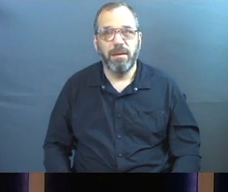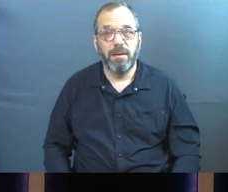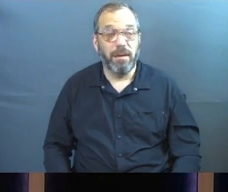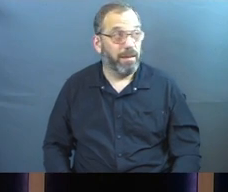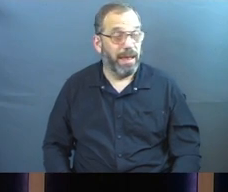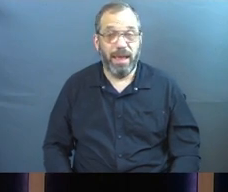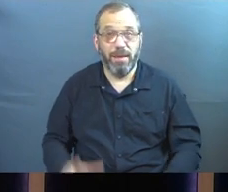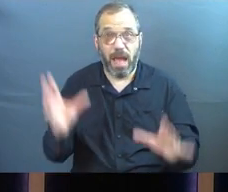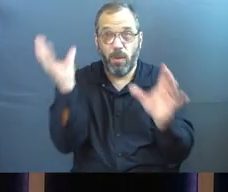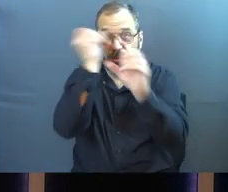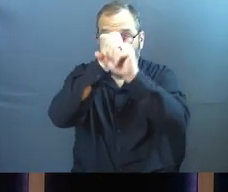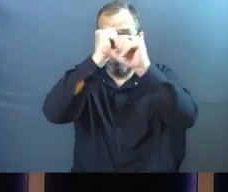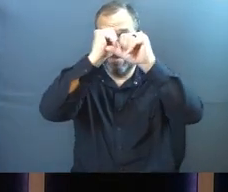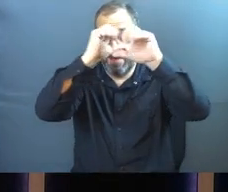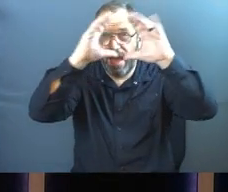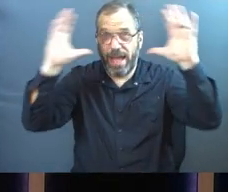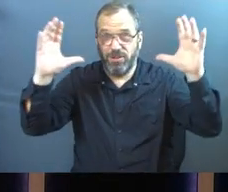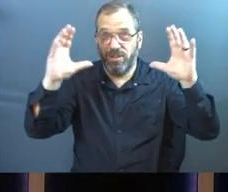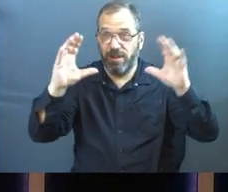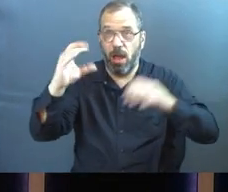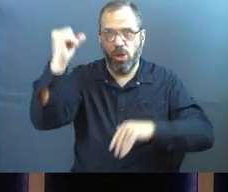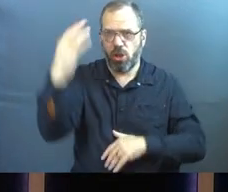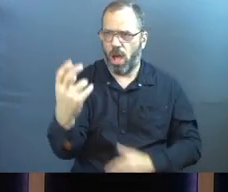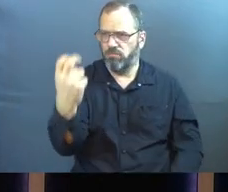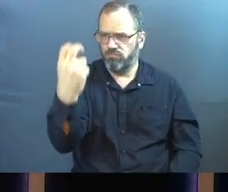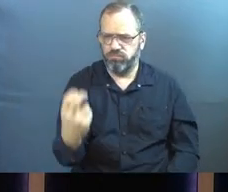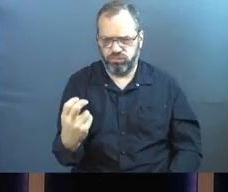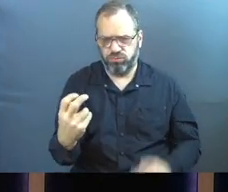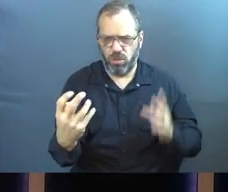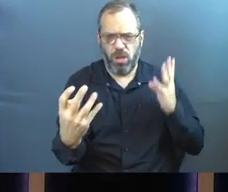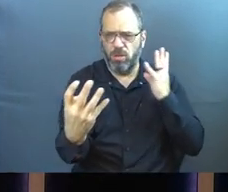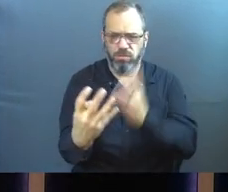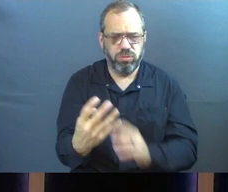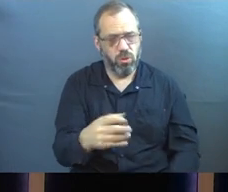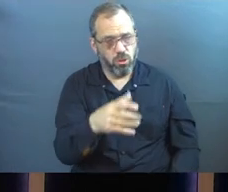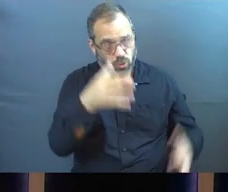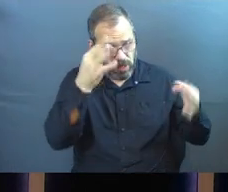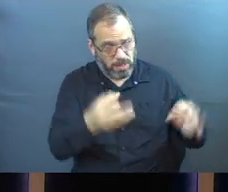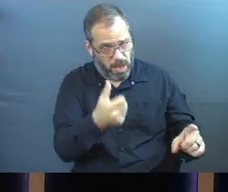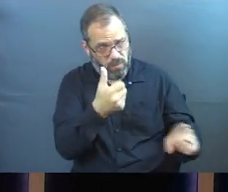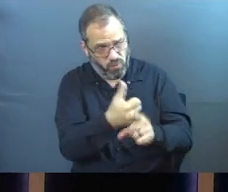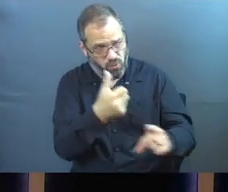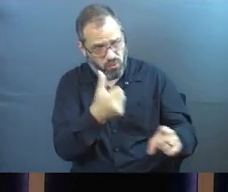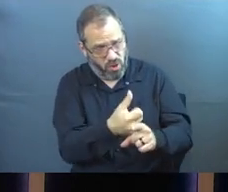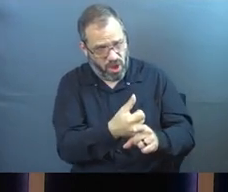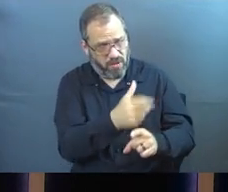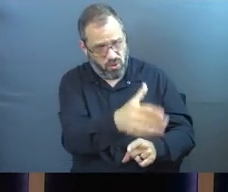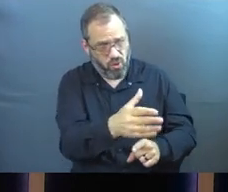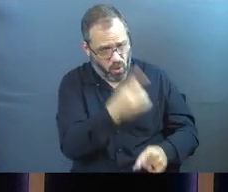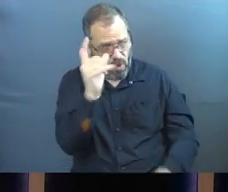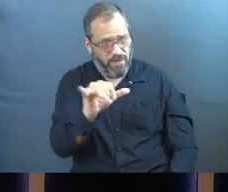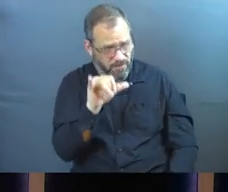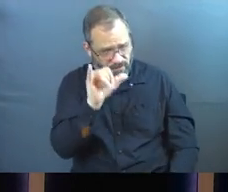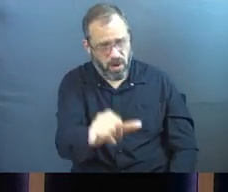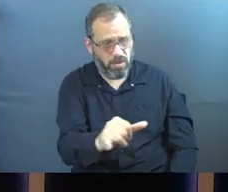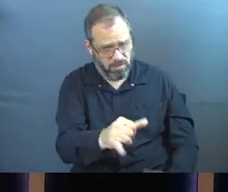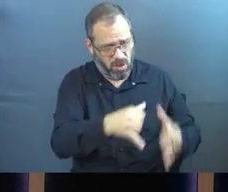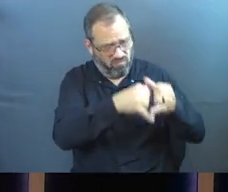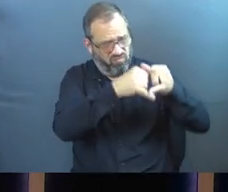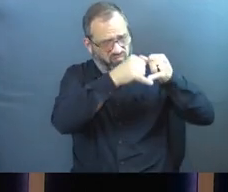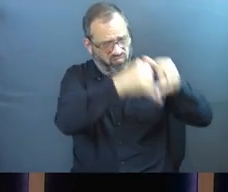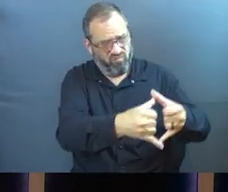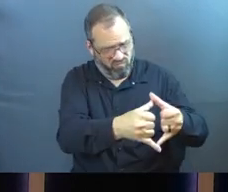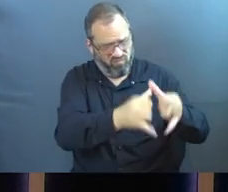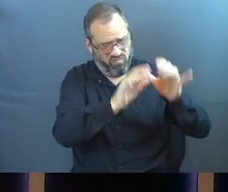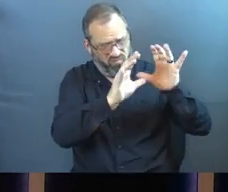I want you to imagine people coming before God and him saying, what you have chosen for yourself and for your eternity, you get.